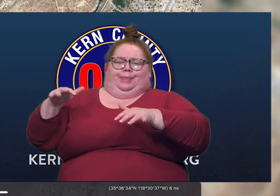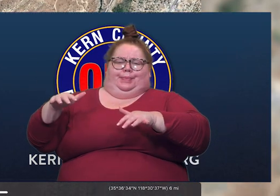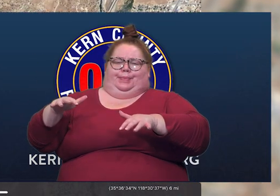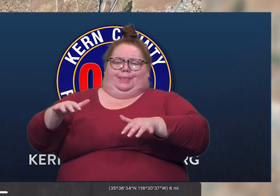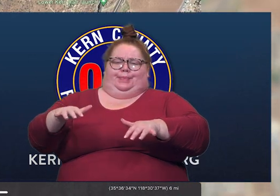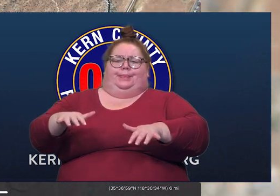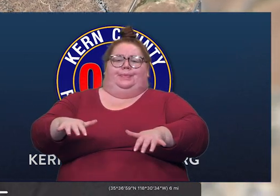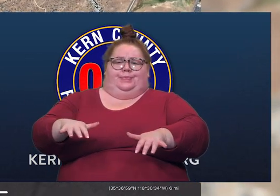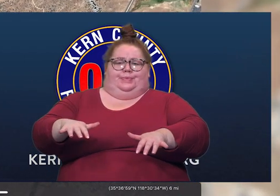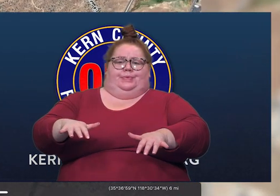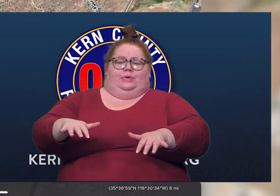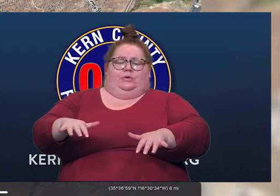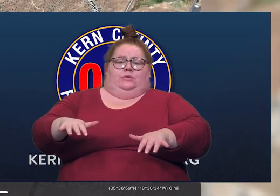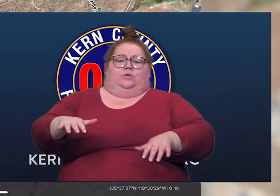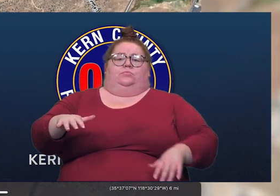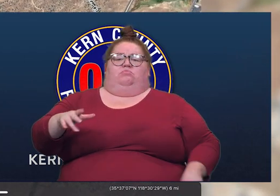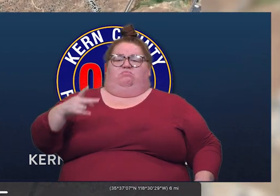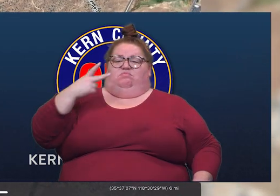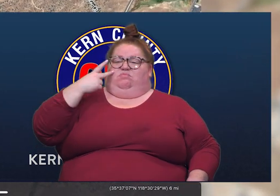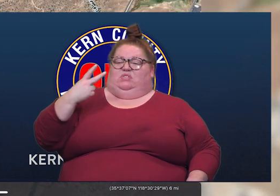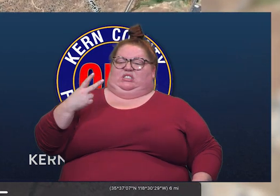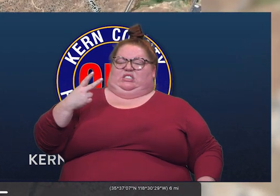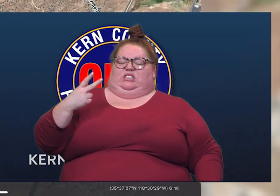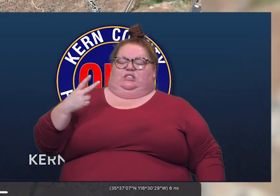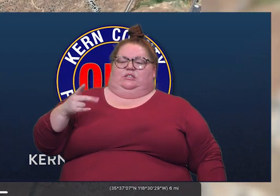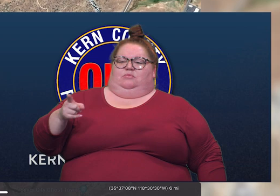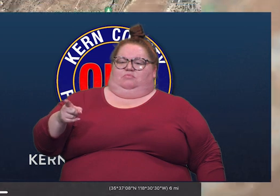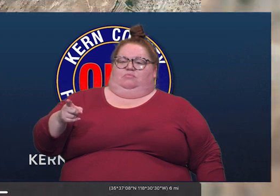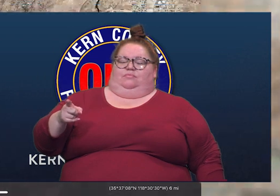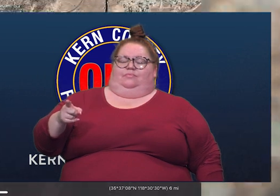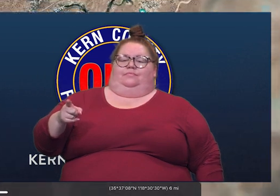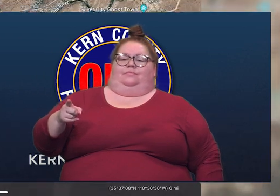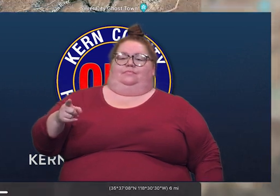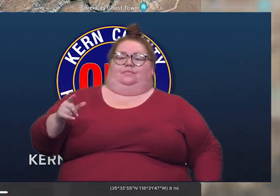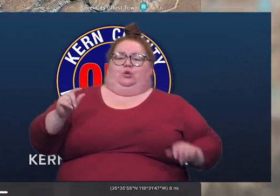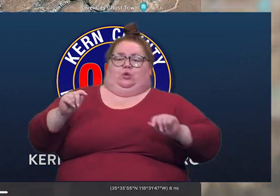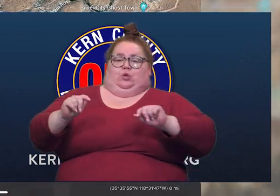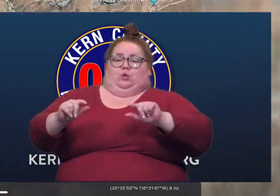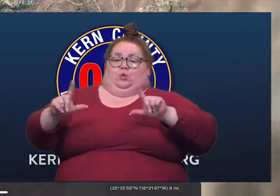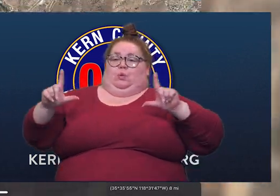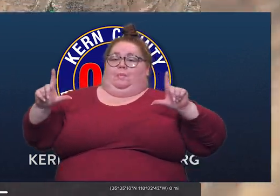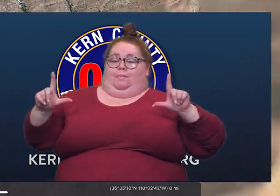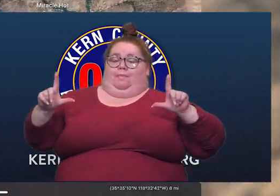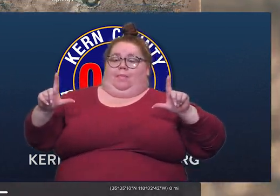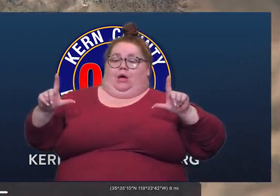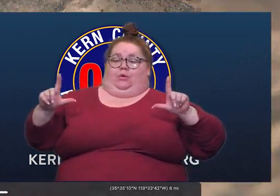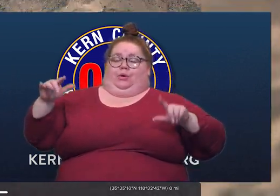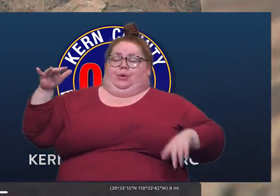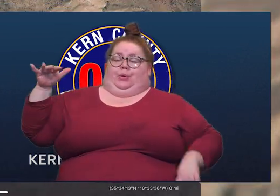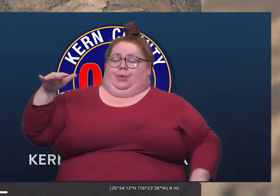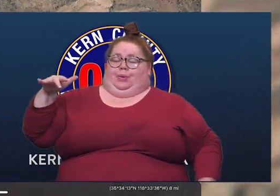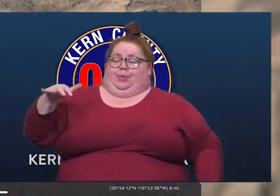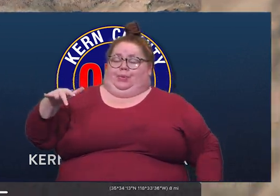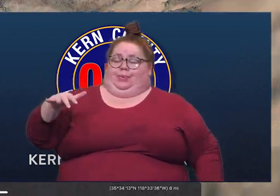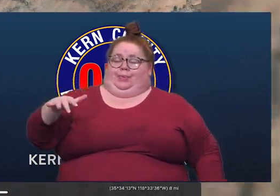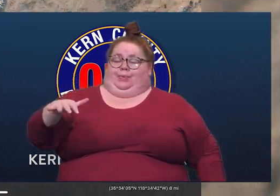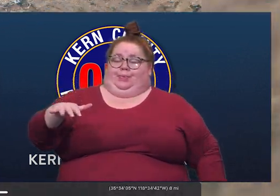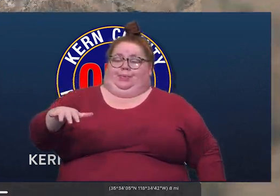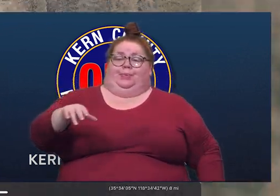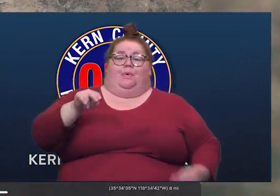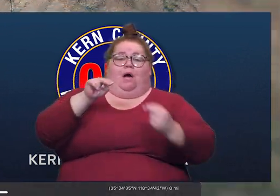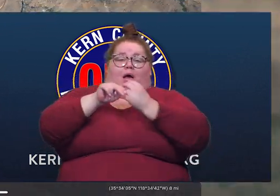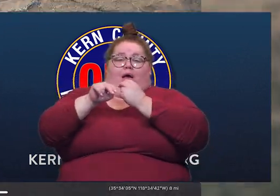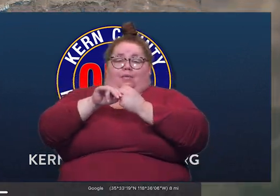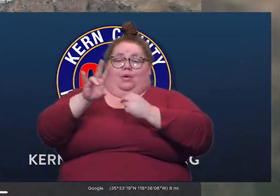we first start seeing a majority of this. So as I zoom out, come down through Highway